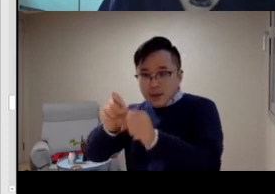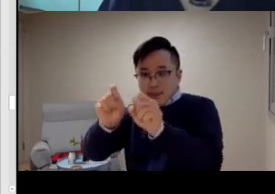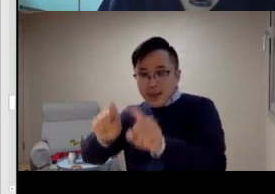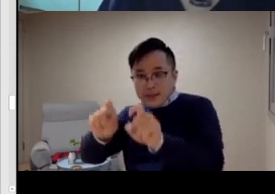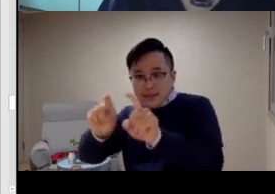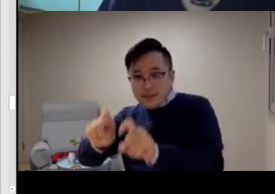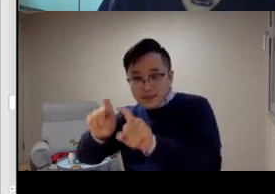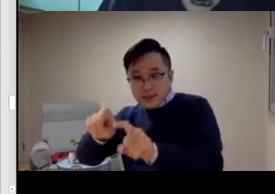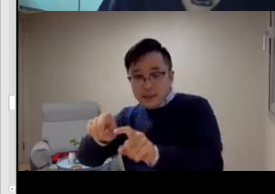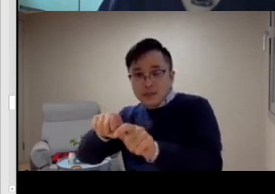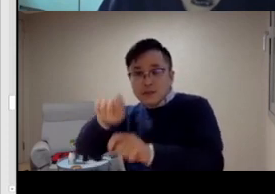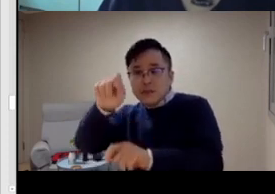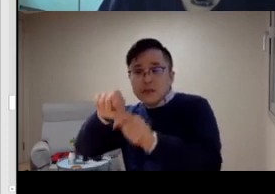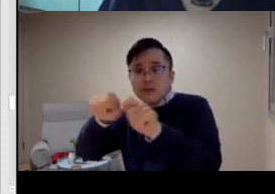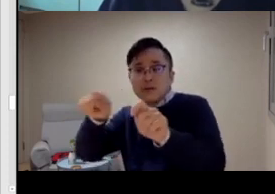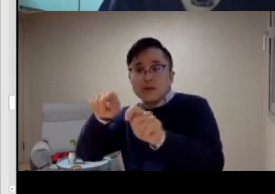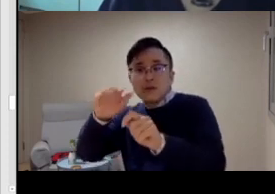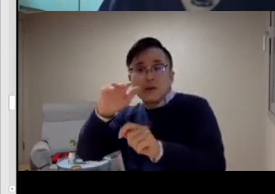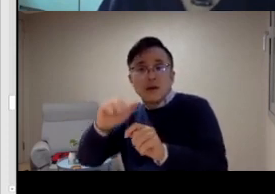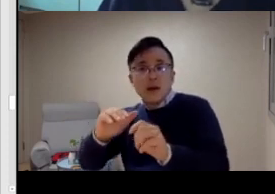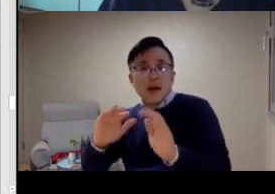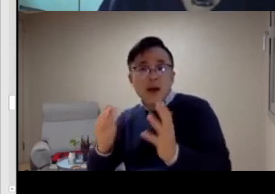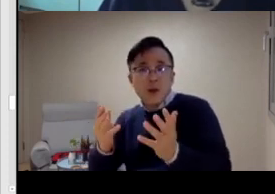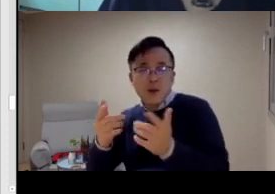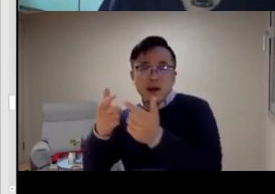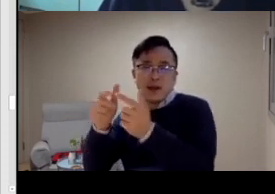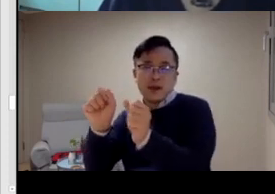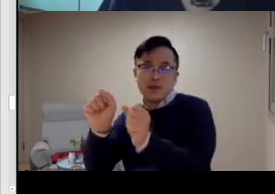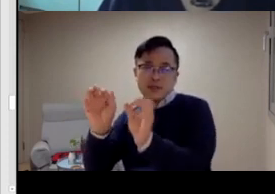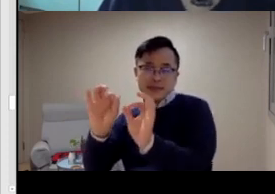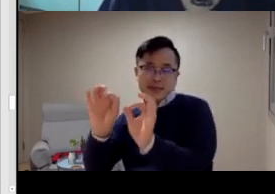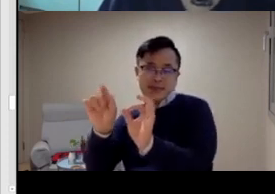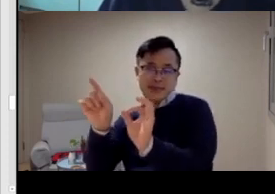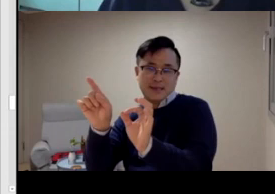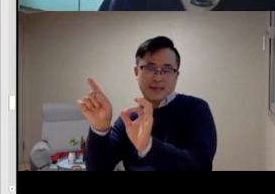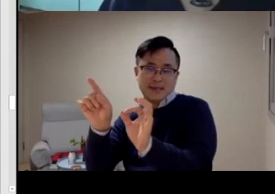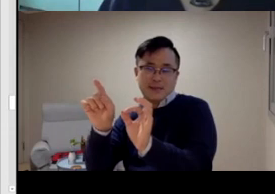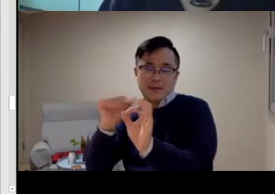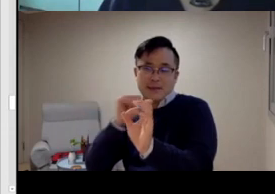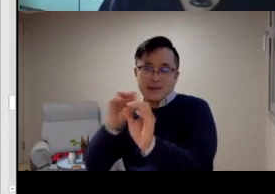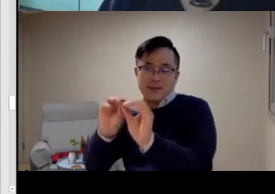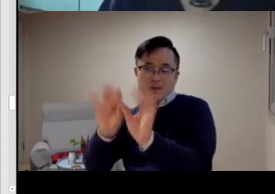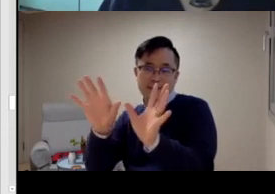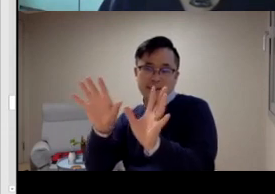I'll be able to convince people more.